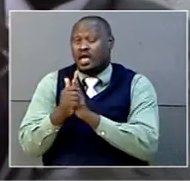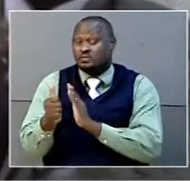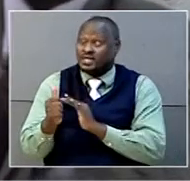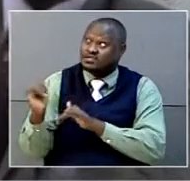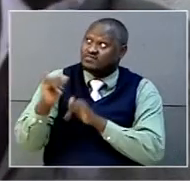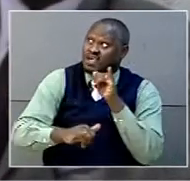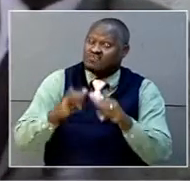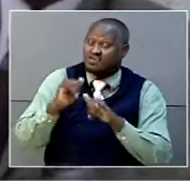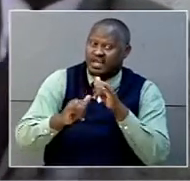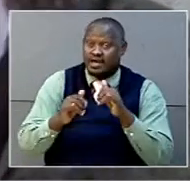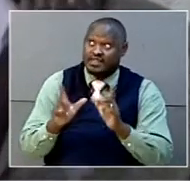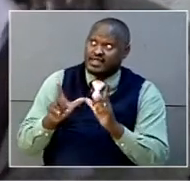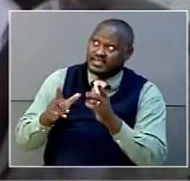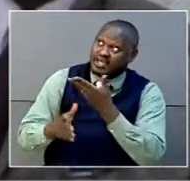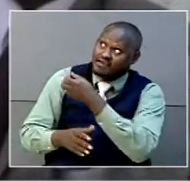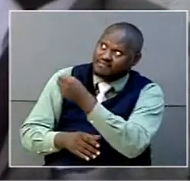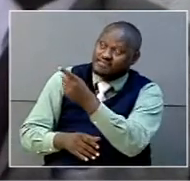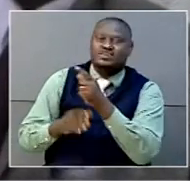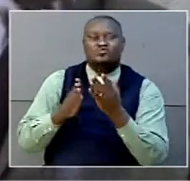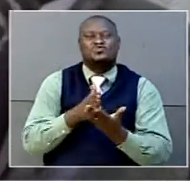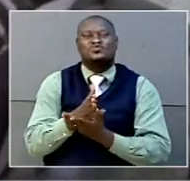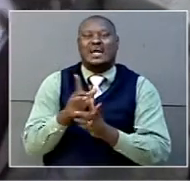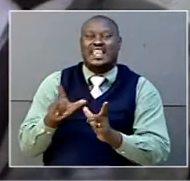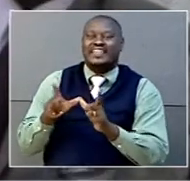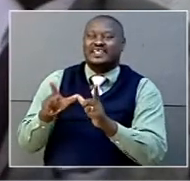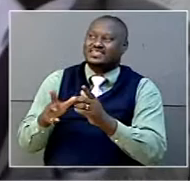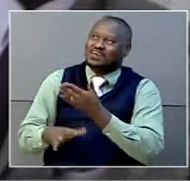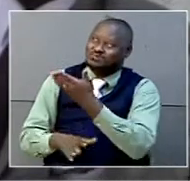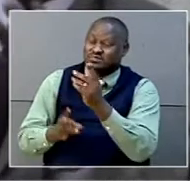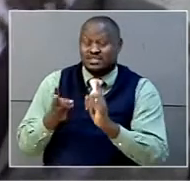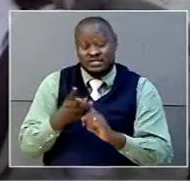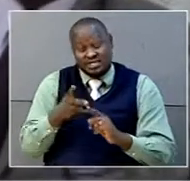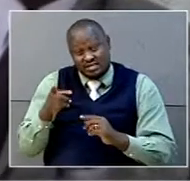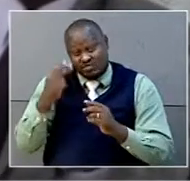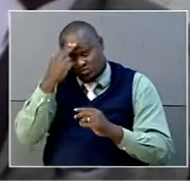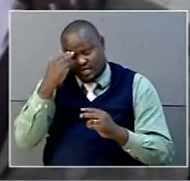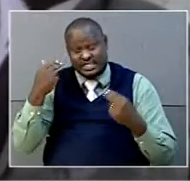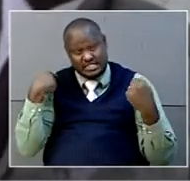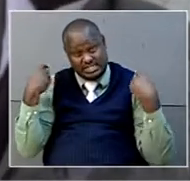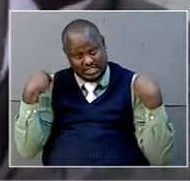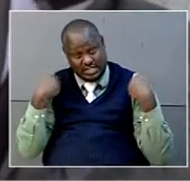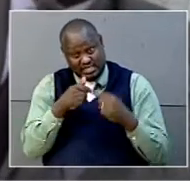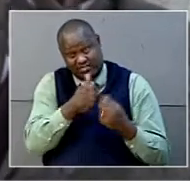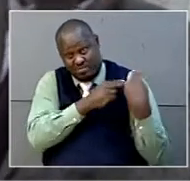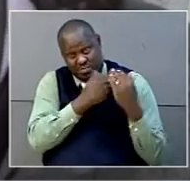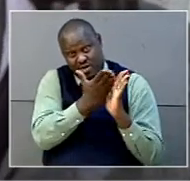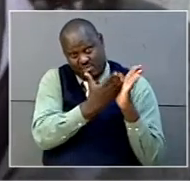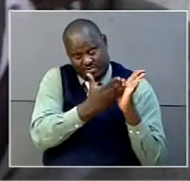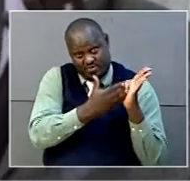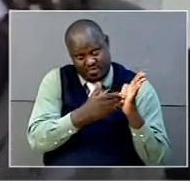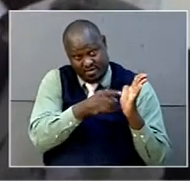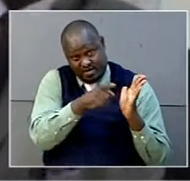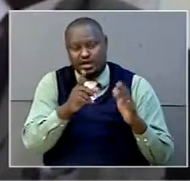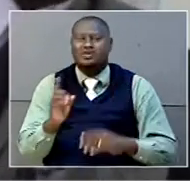in licensed? Yes, they were. Were they interns? No, they were not. Did